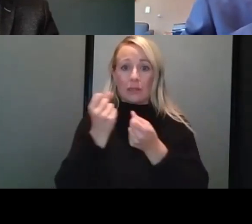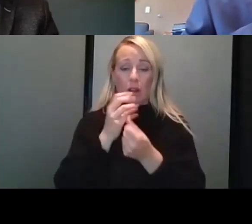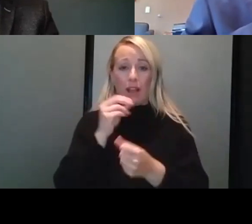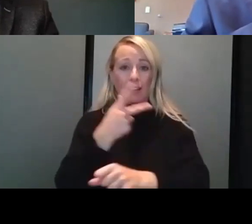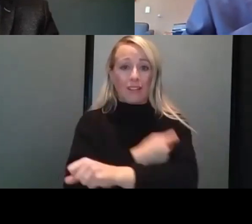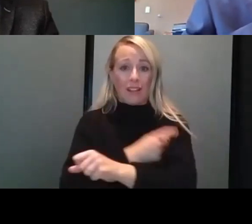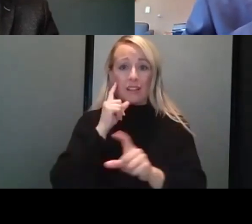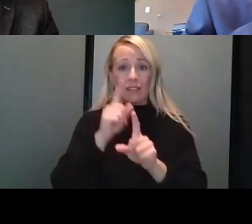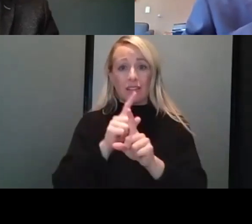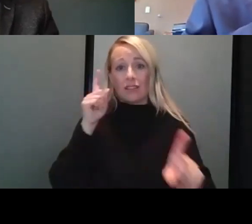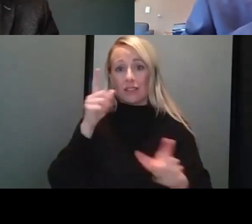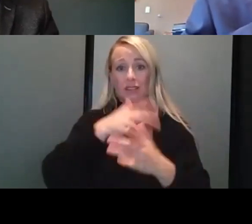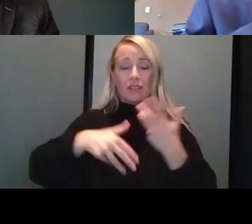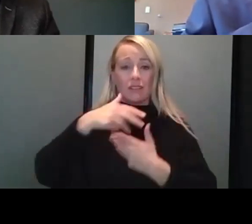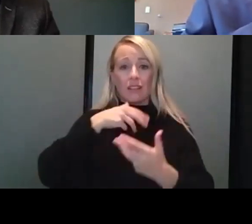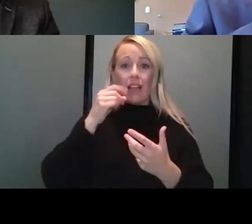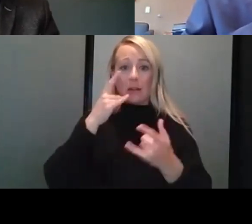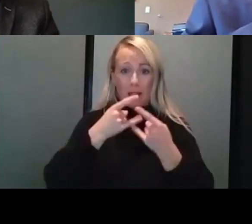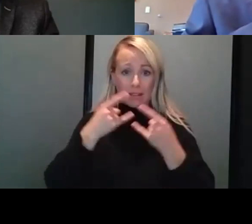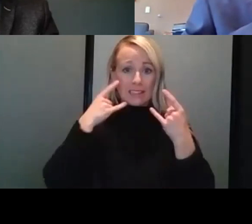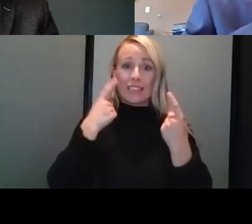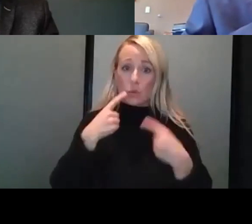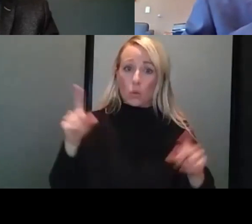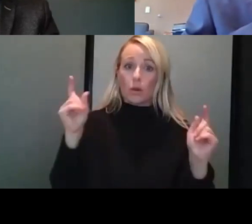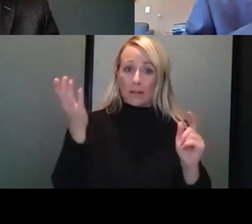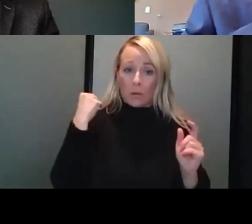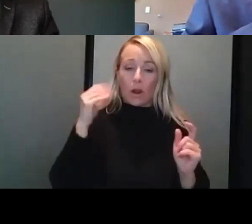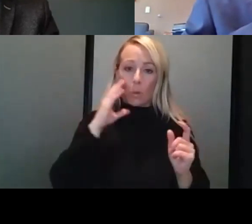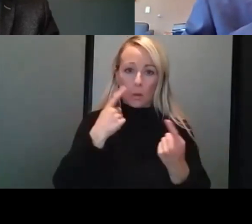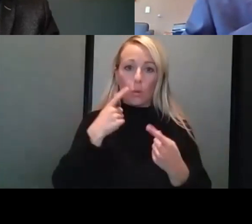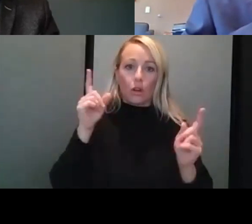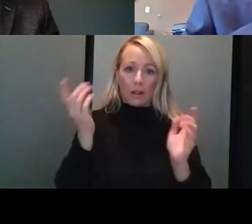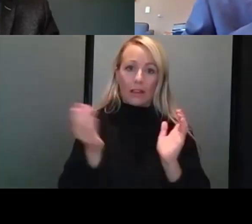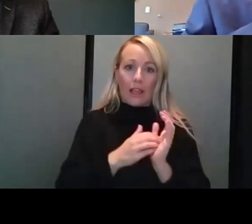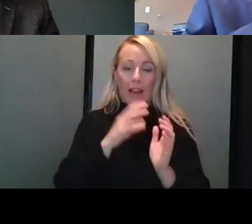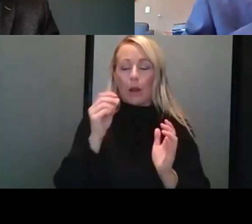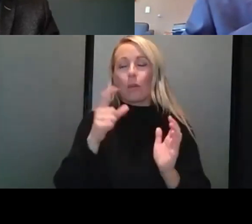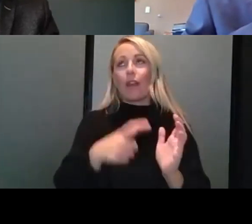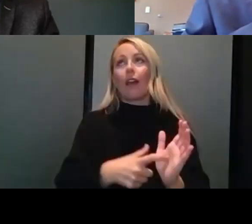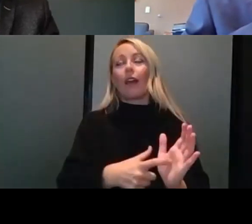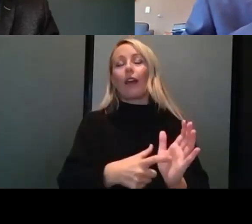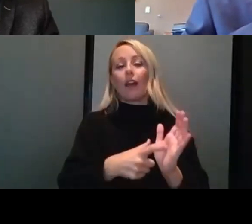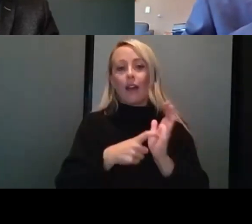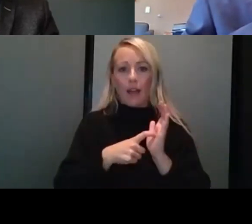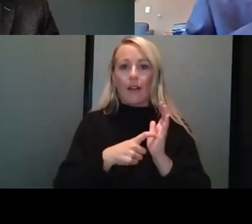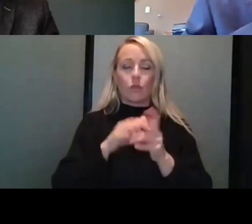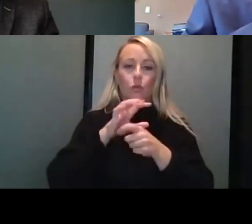social distancing and masking. It's worked before it will work again. And we have to stress the importance of